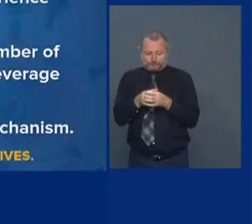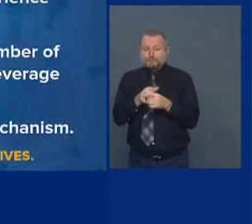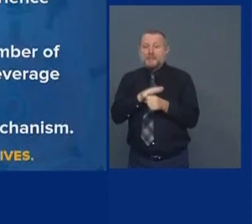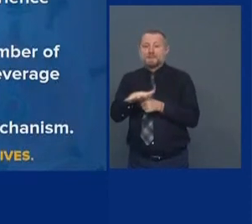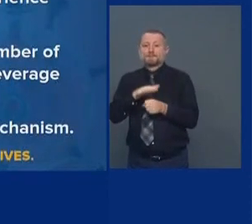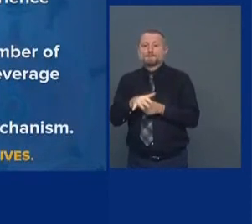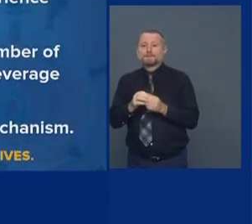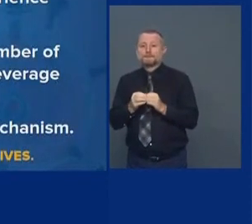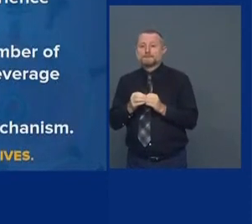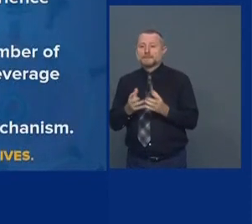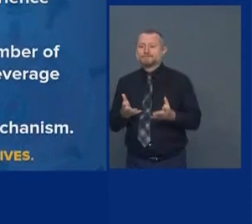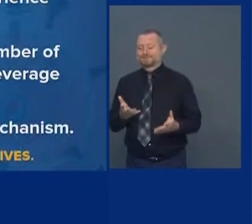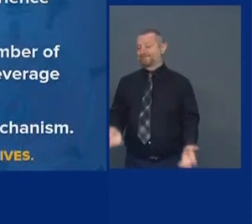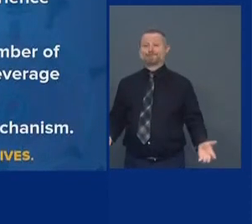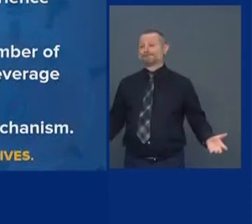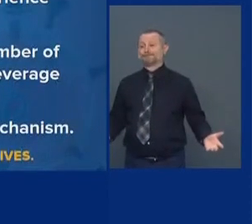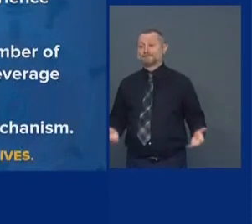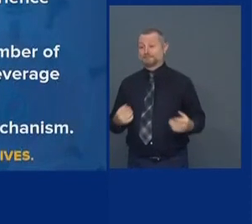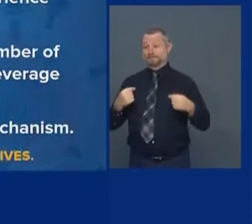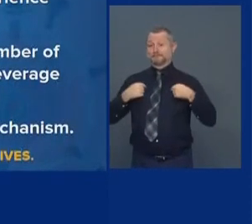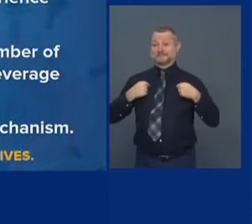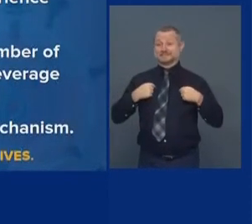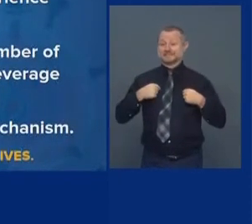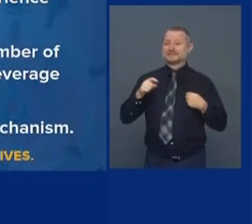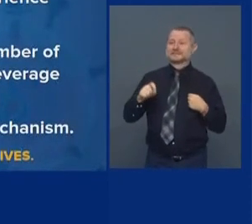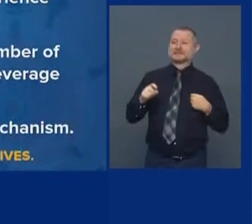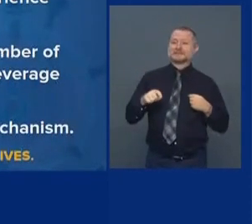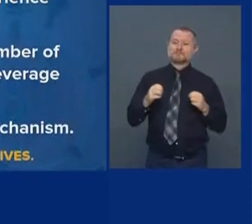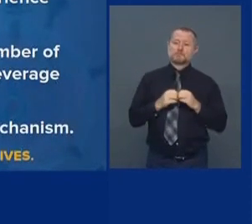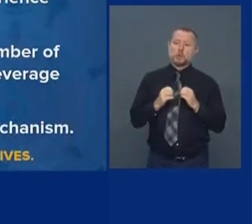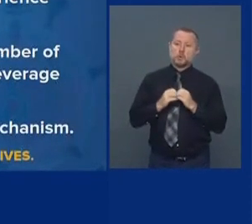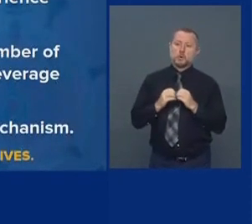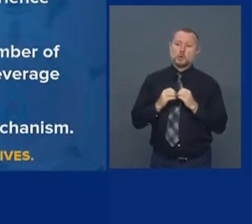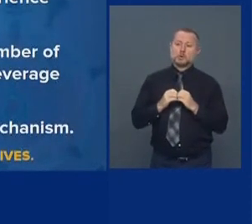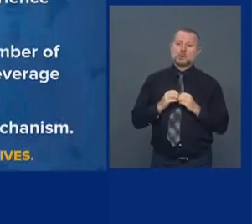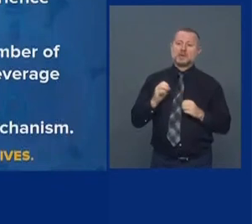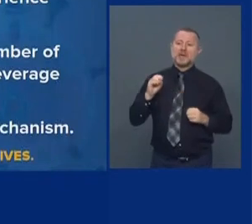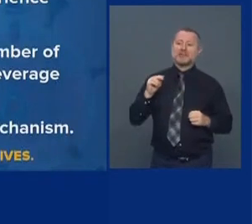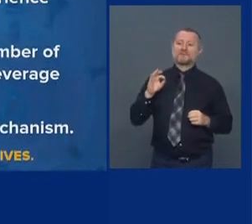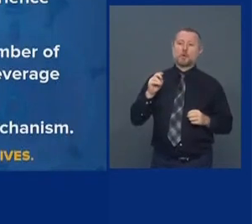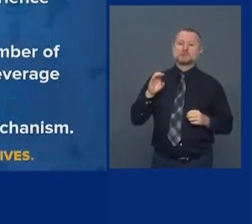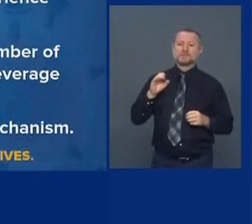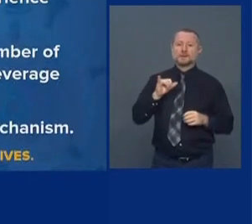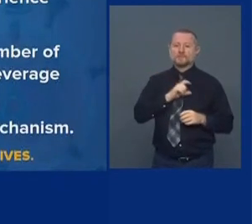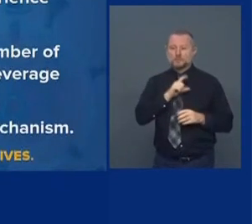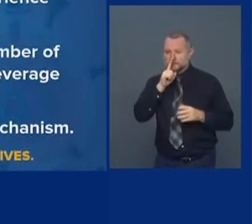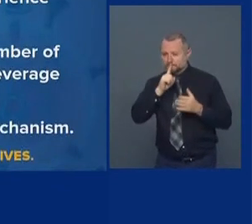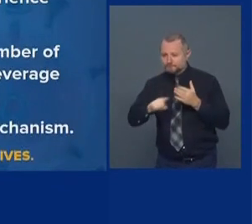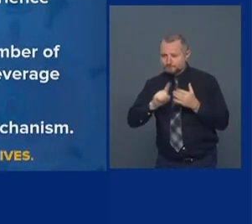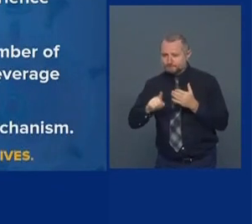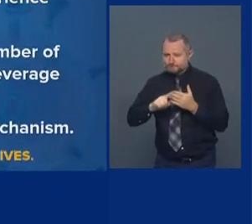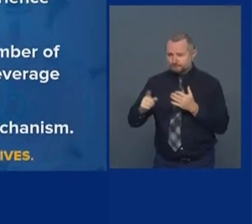would need additional enforcement capacity from local governments.